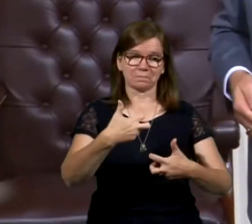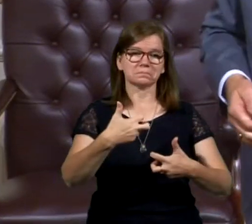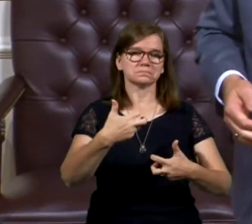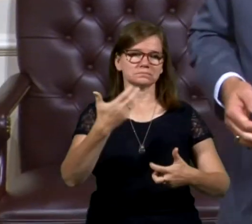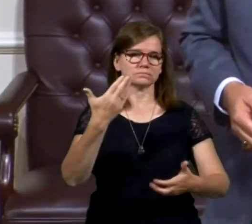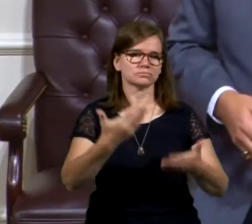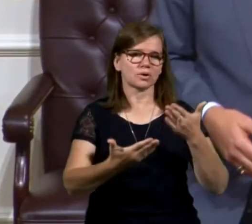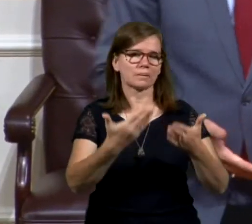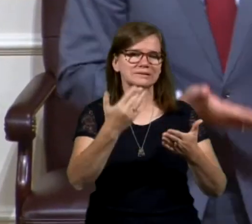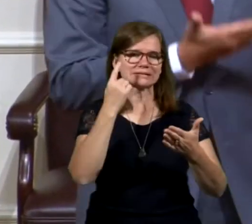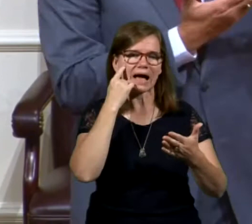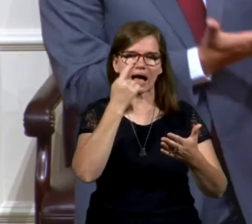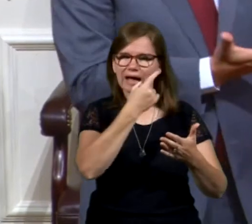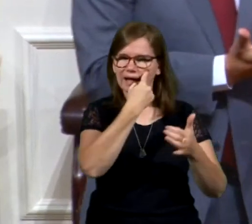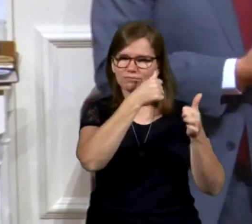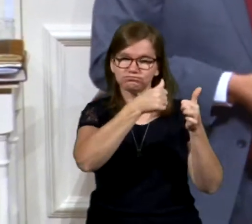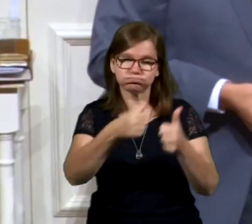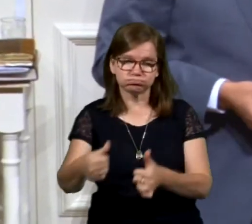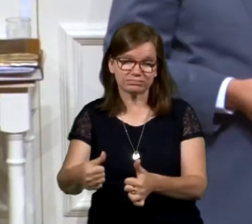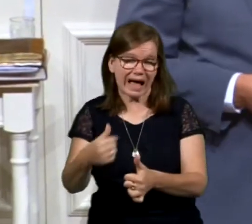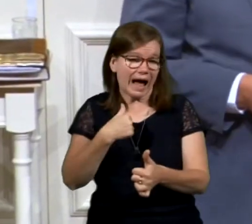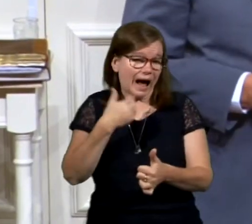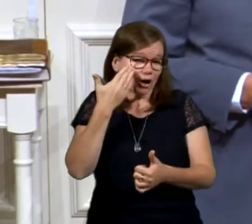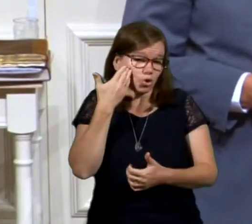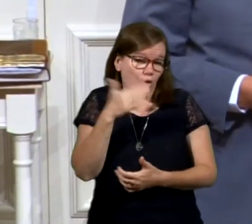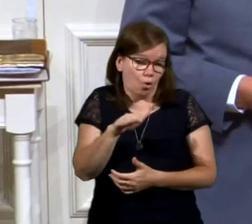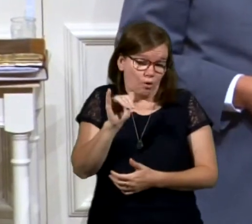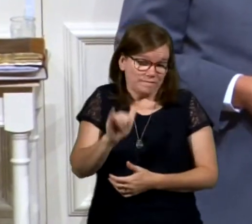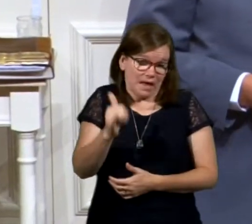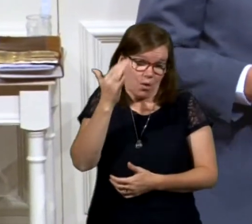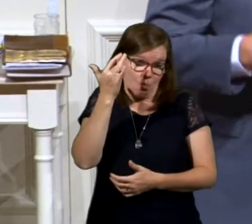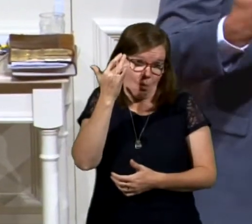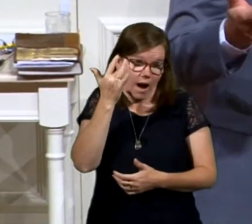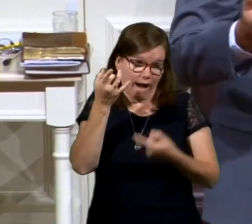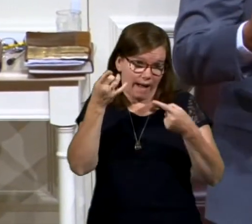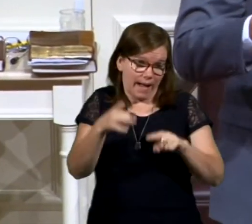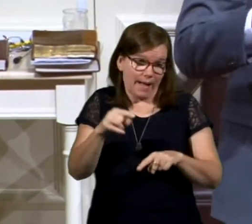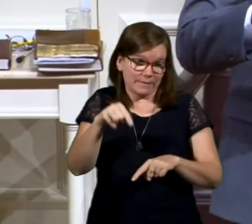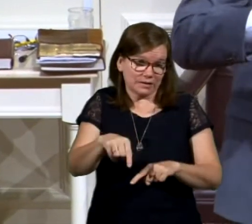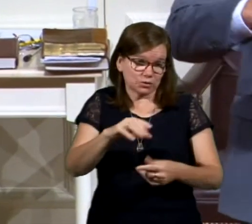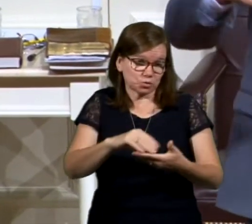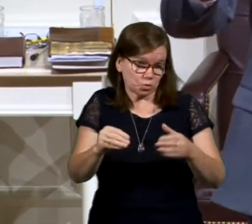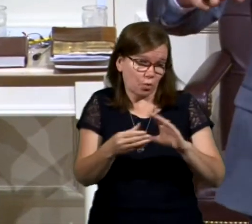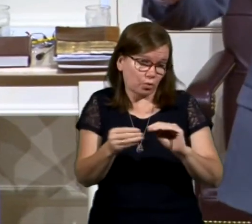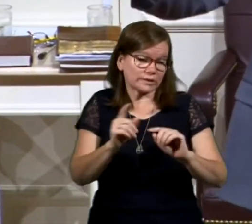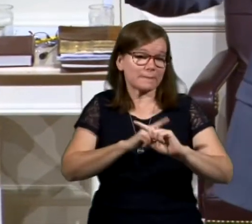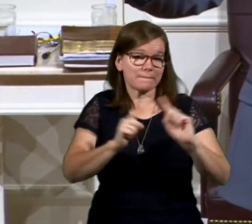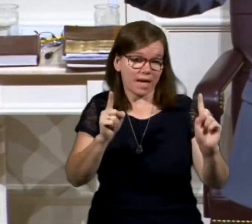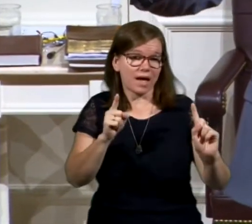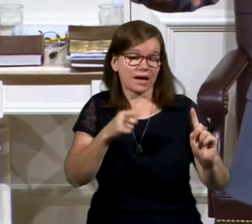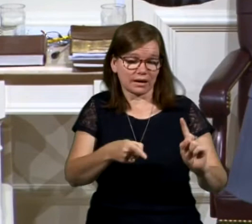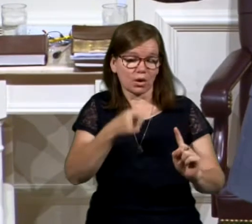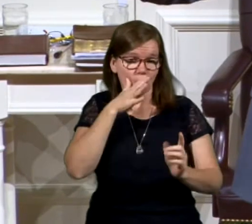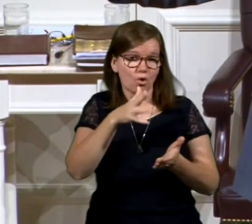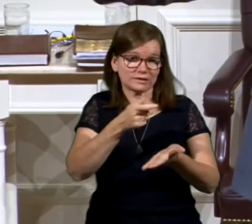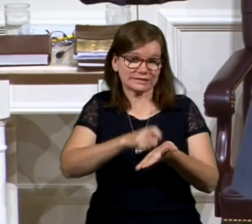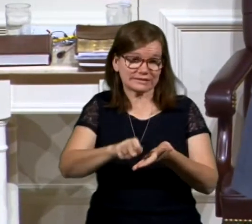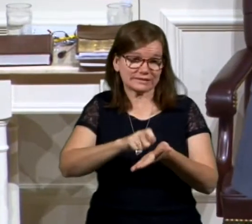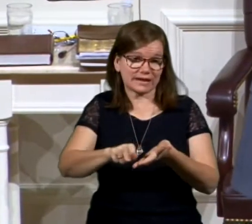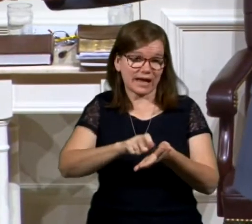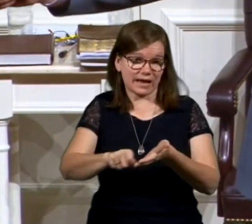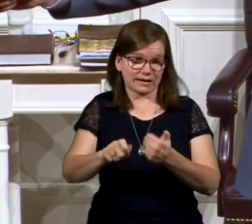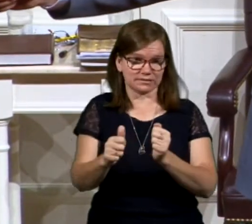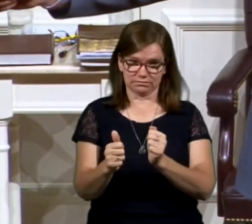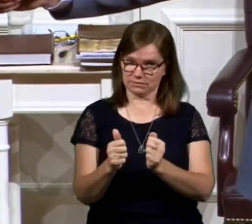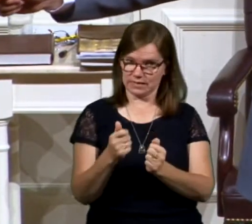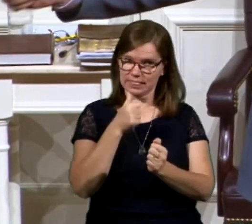eyesight. I don't know if this plays into this particular story, but many people believe he would sign his letters with his own